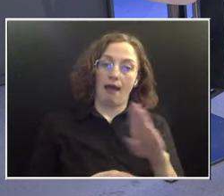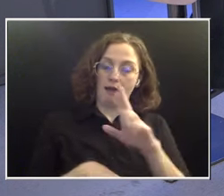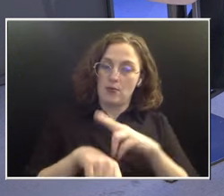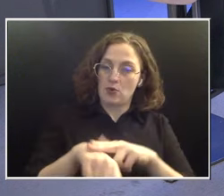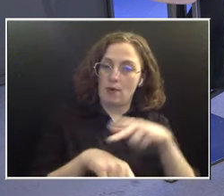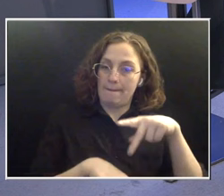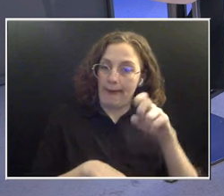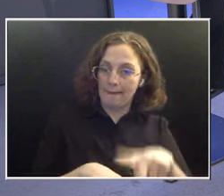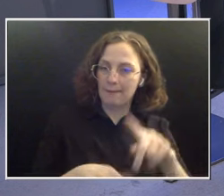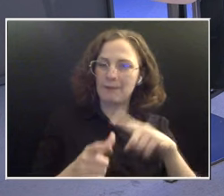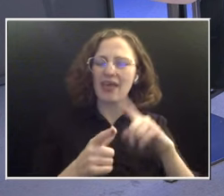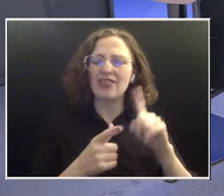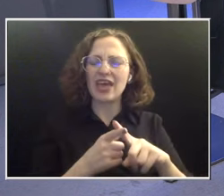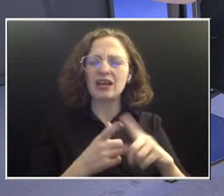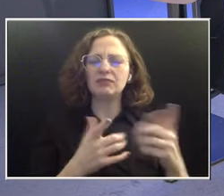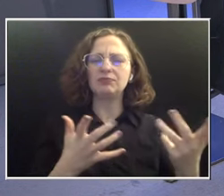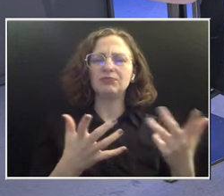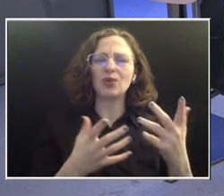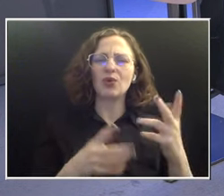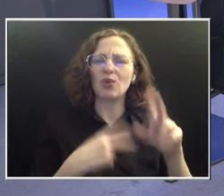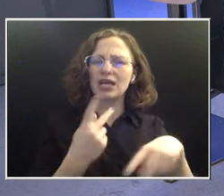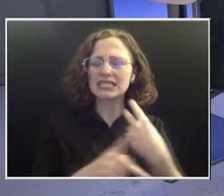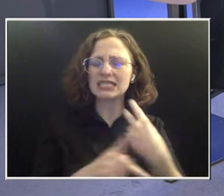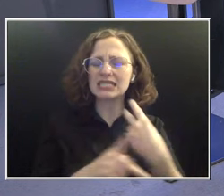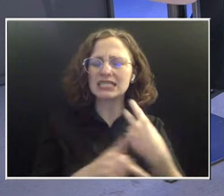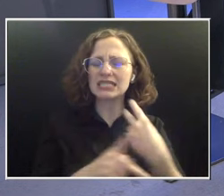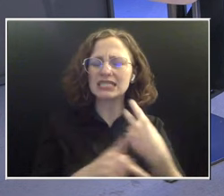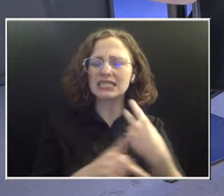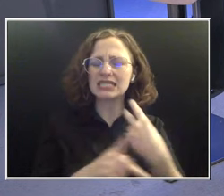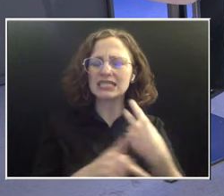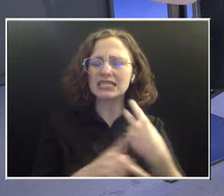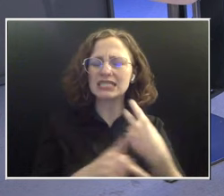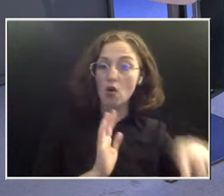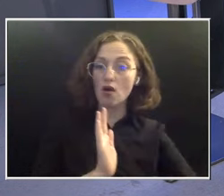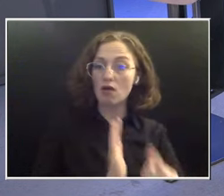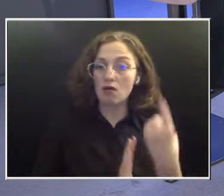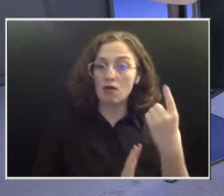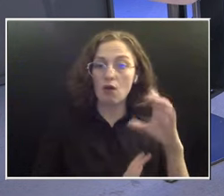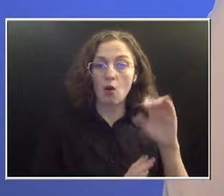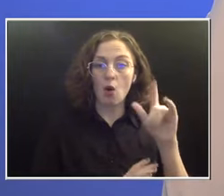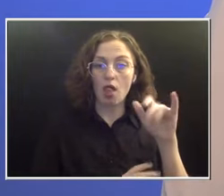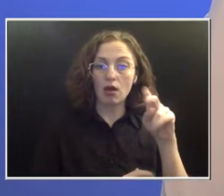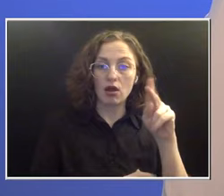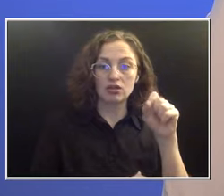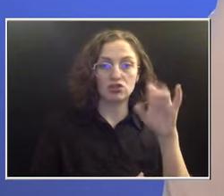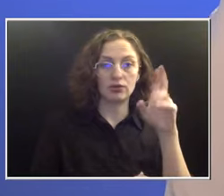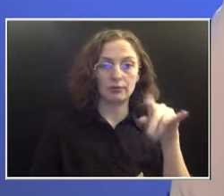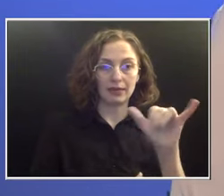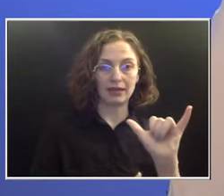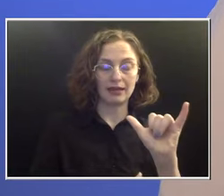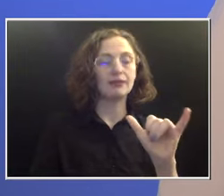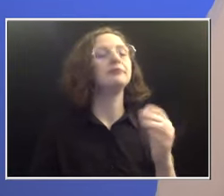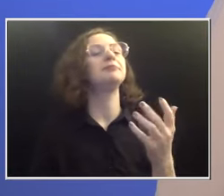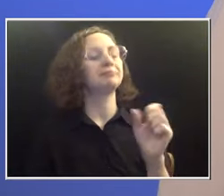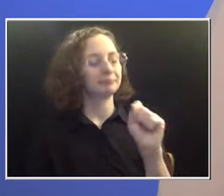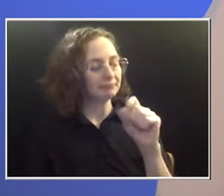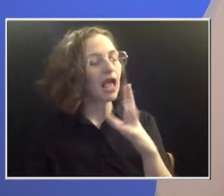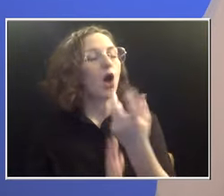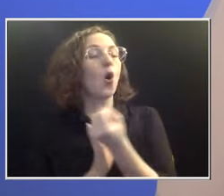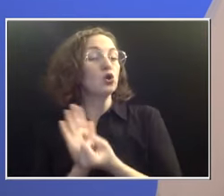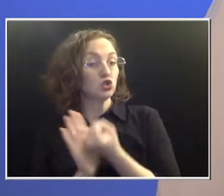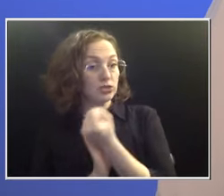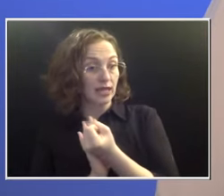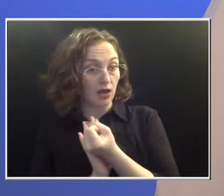doing for you? Did you have a colonoscopy? Was there an ultrasound? Yeah, so they brought me in. I had an ultrasound, and in that same day,